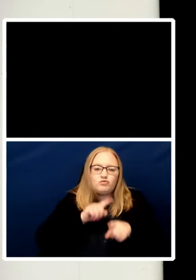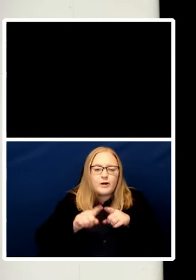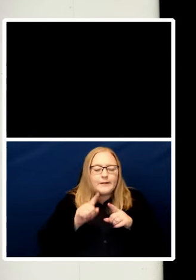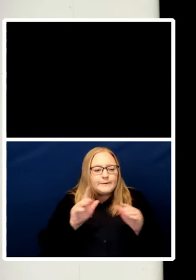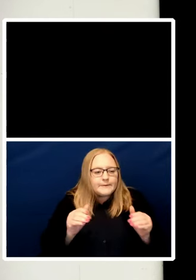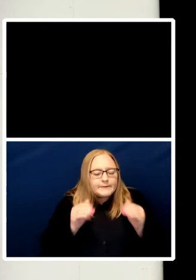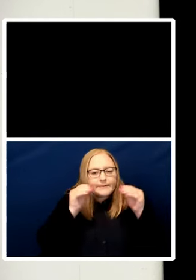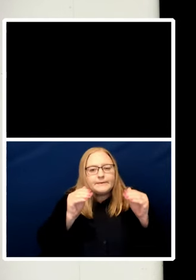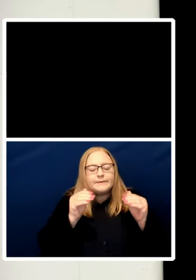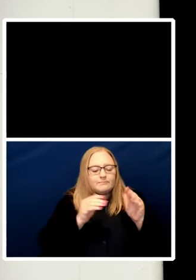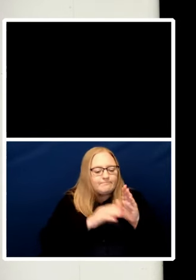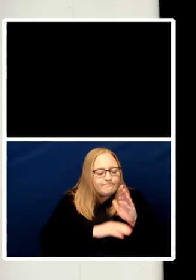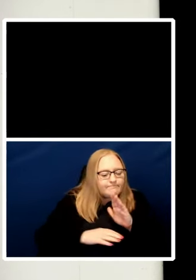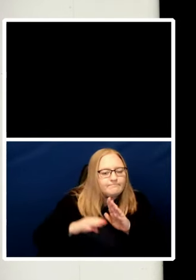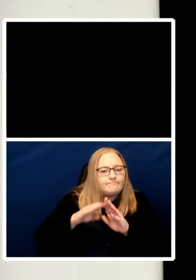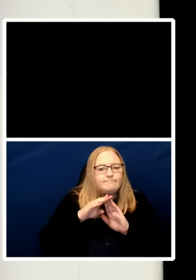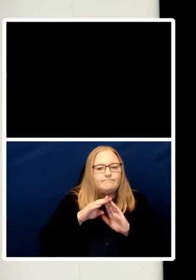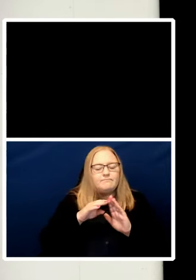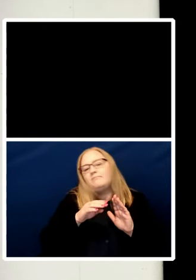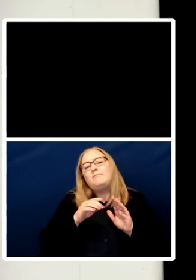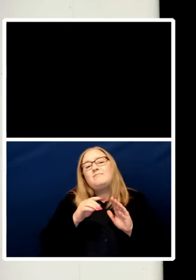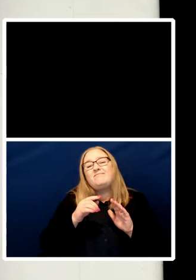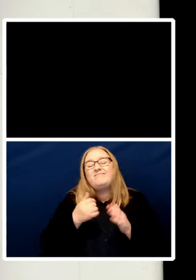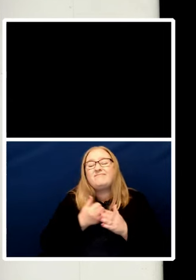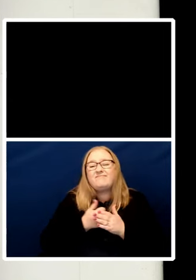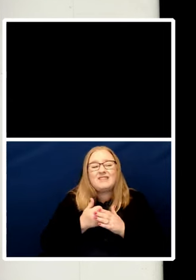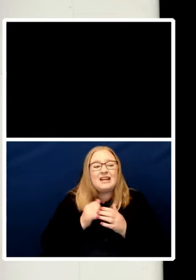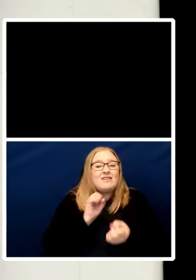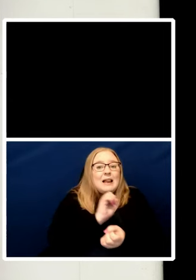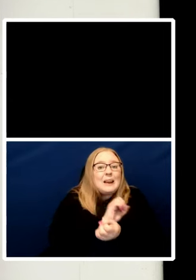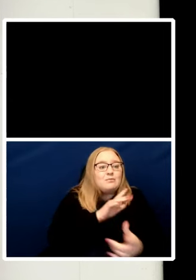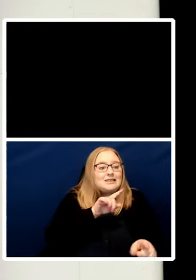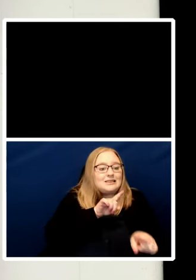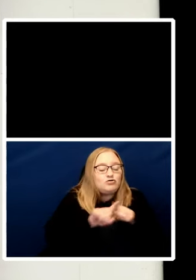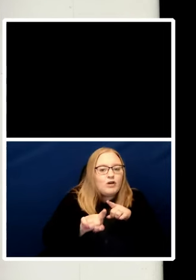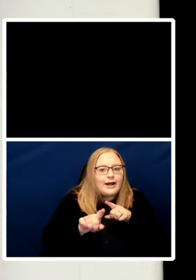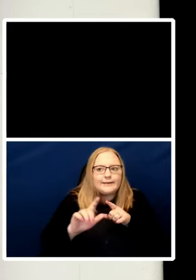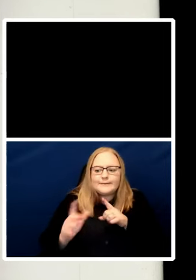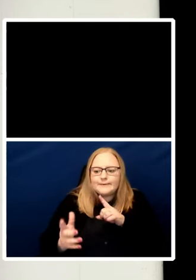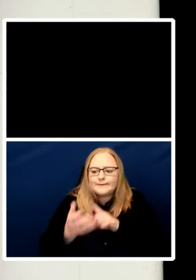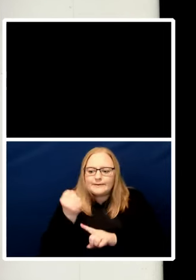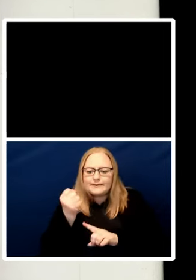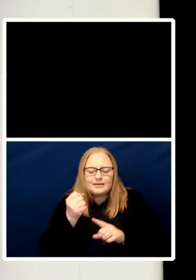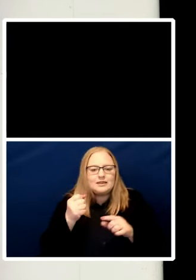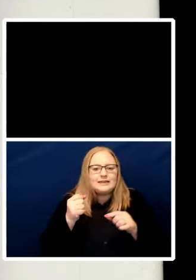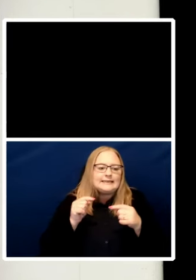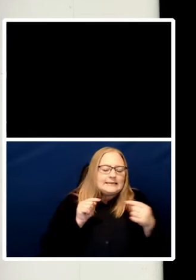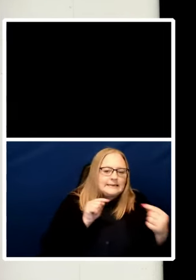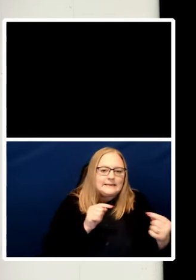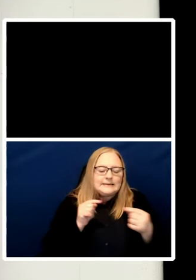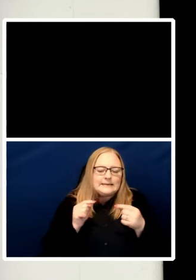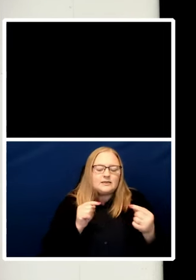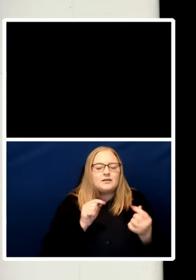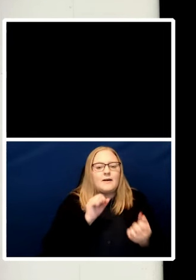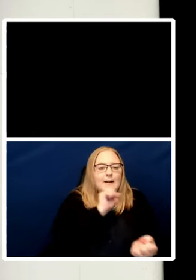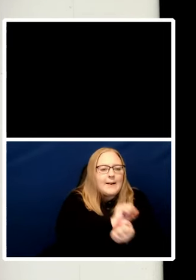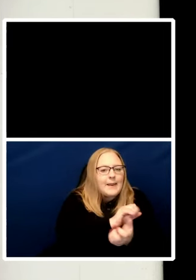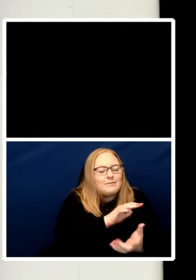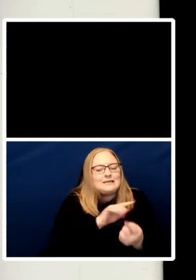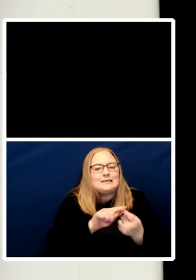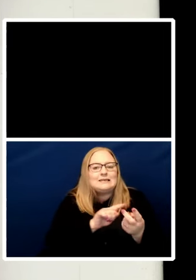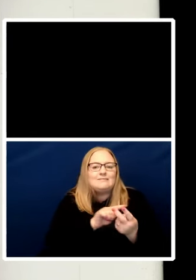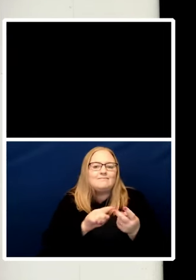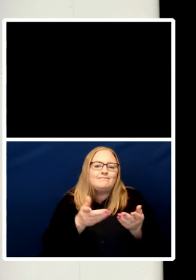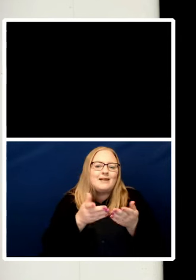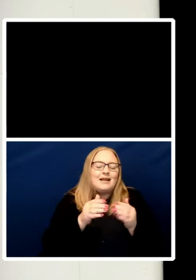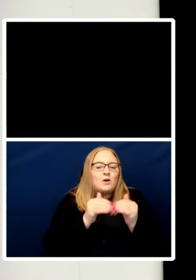interests in battles for liberty, equality, recognition, resources, at